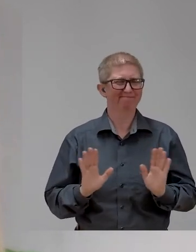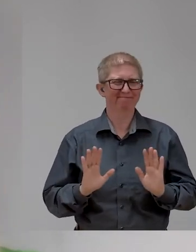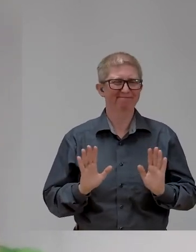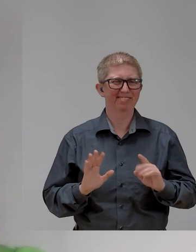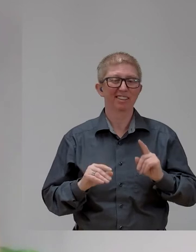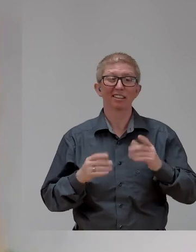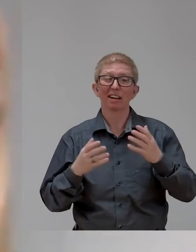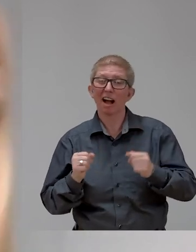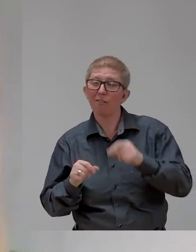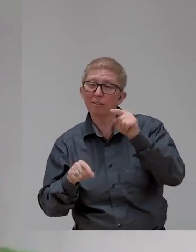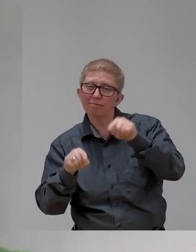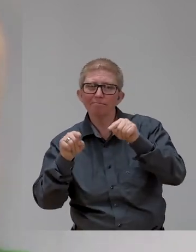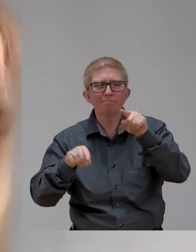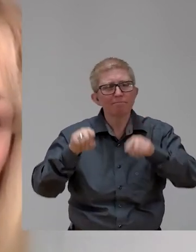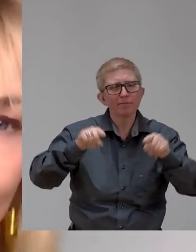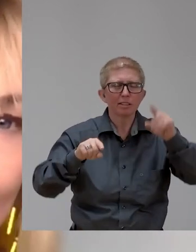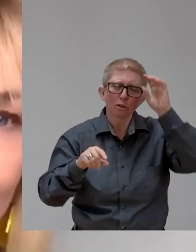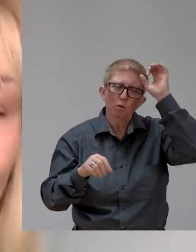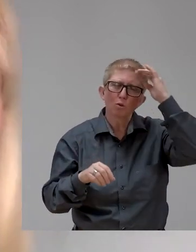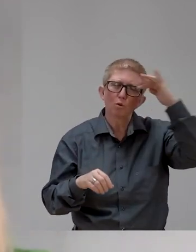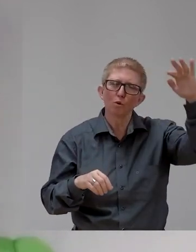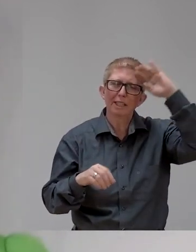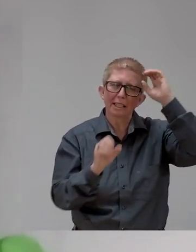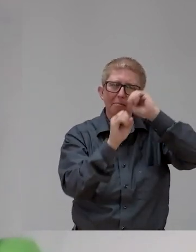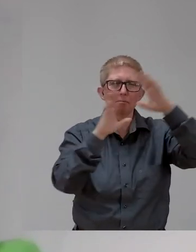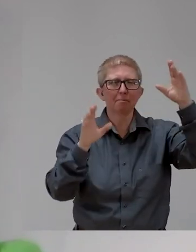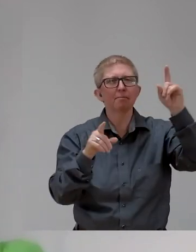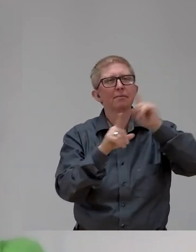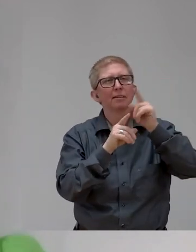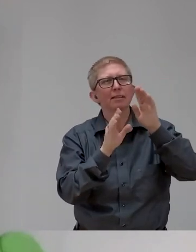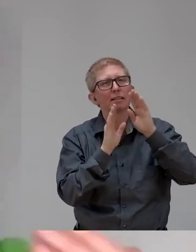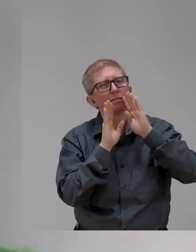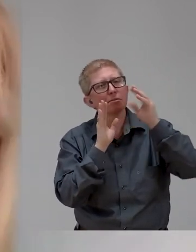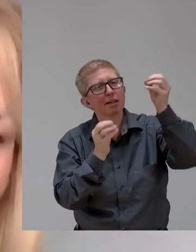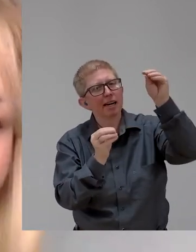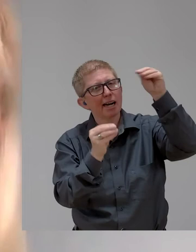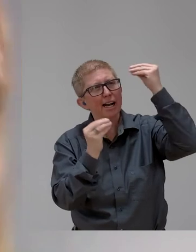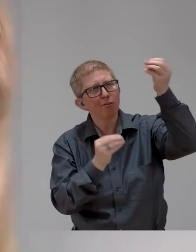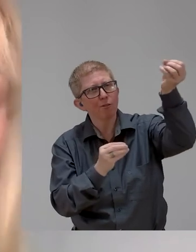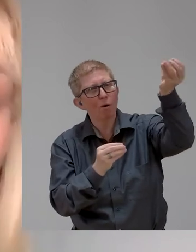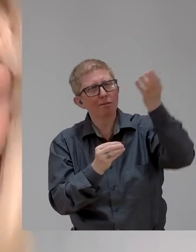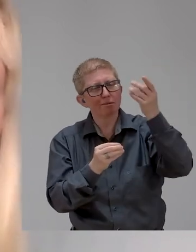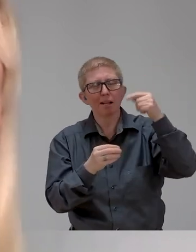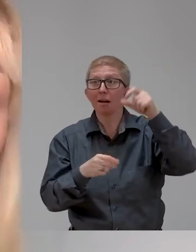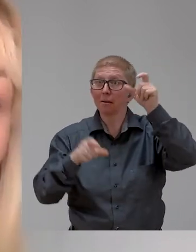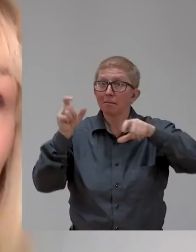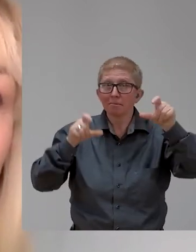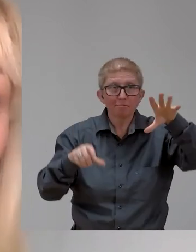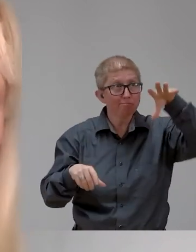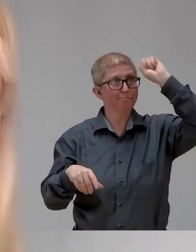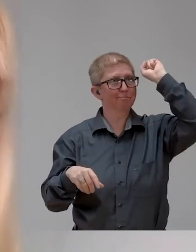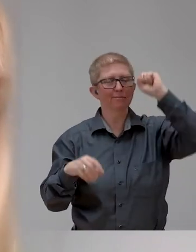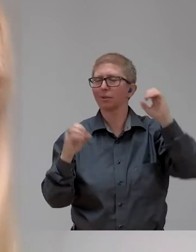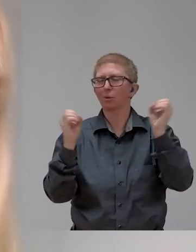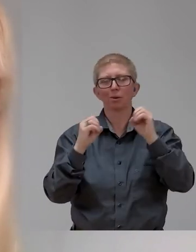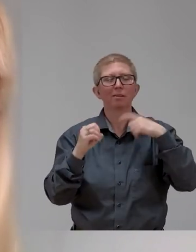that you have a particular message or a way and that doesn't land, and then you've got to try again and try again and try again. For me, it's